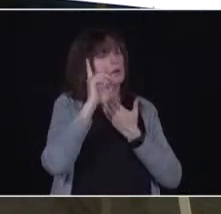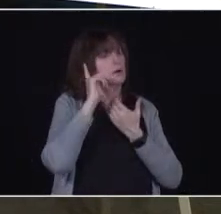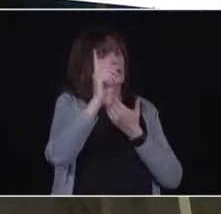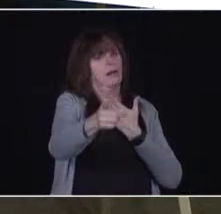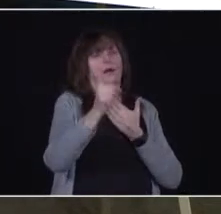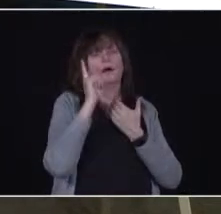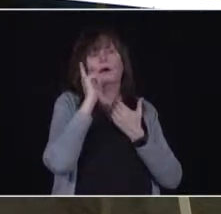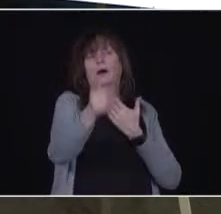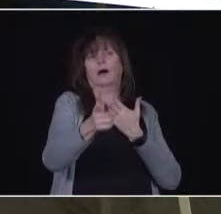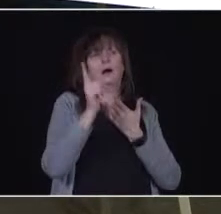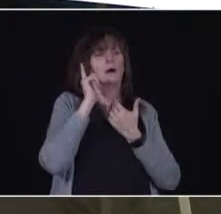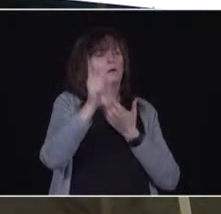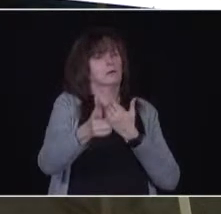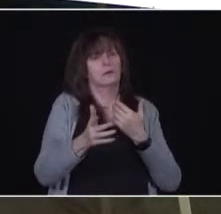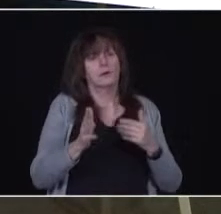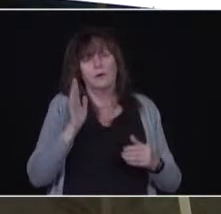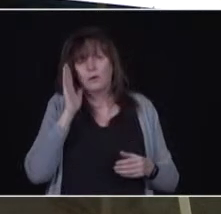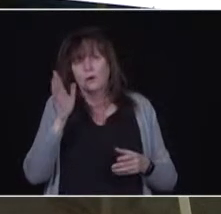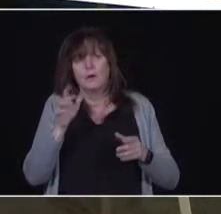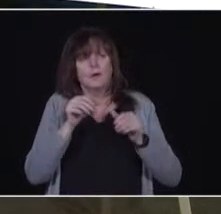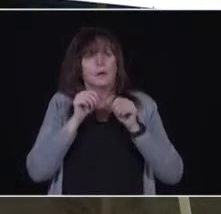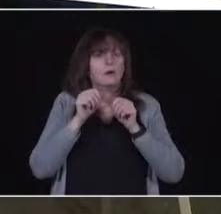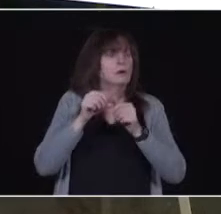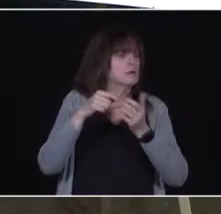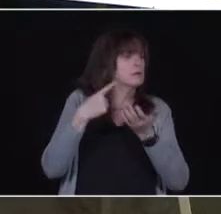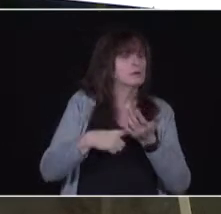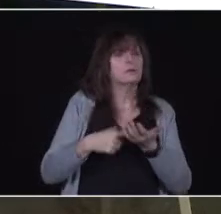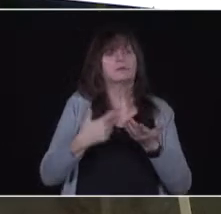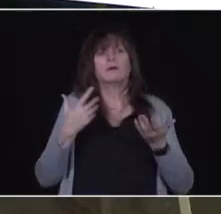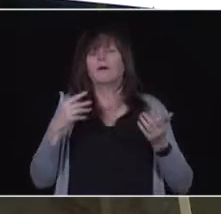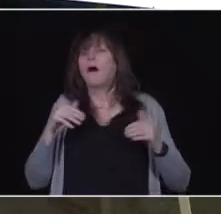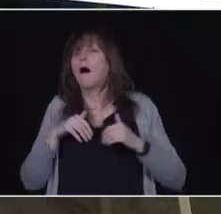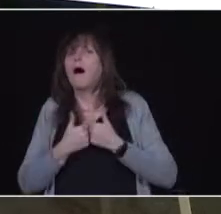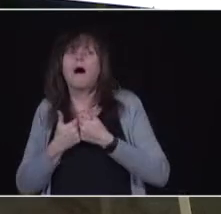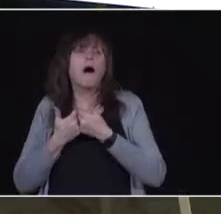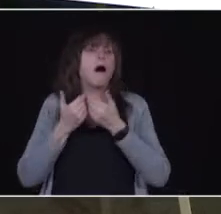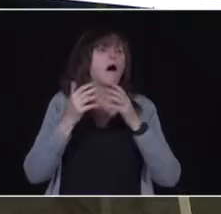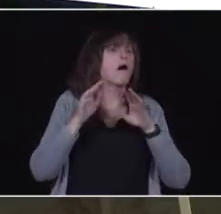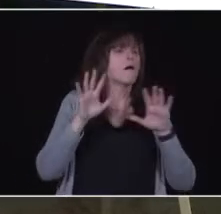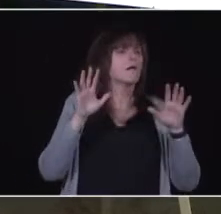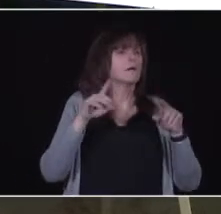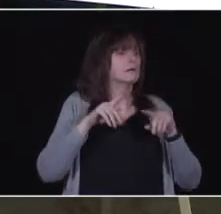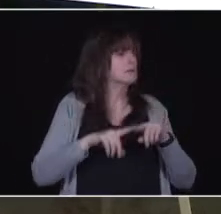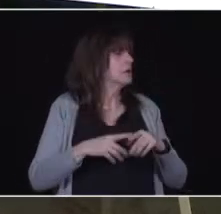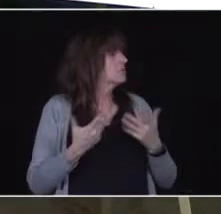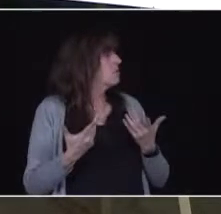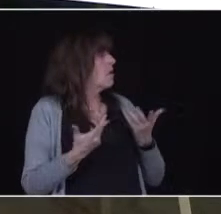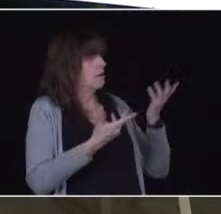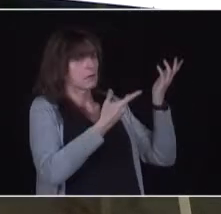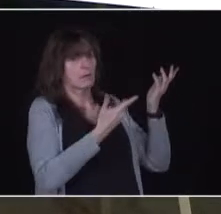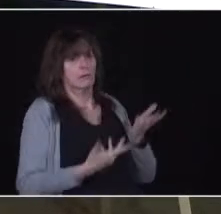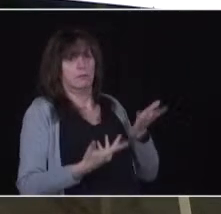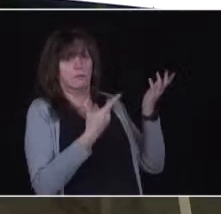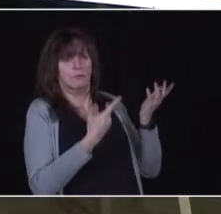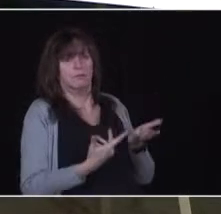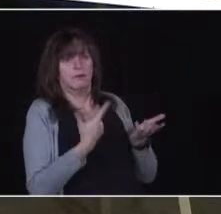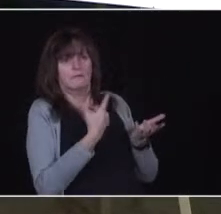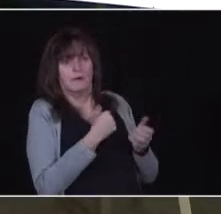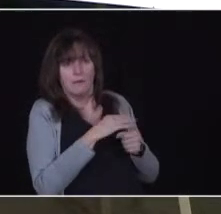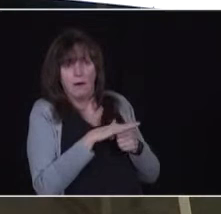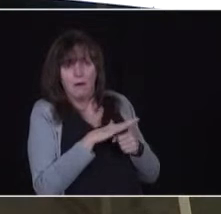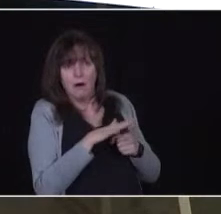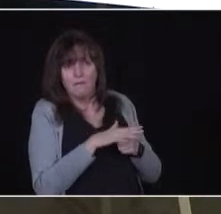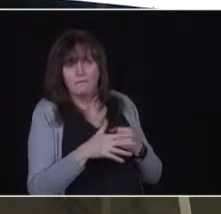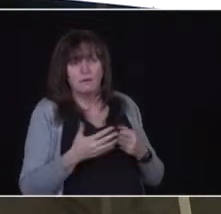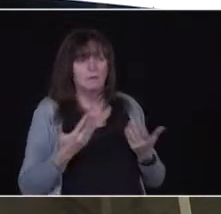to what is the best way and so much of it will depend on the vaccine arrival and how many there are. Because we may reach a point in late summer